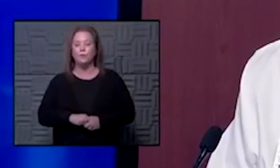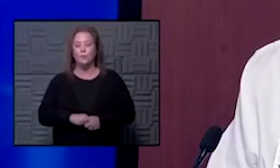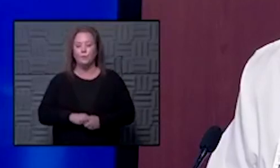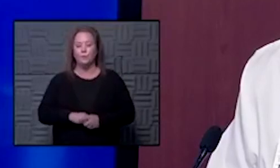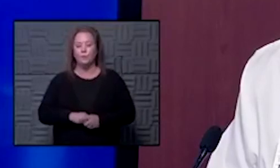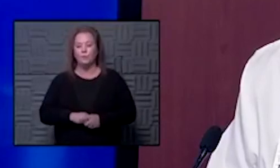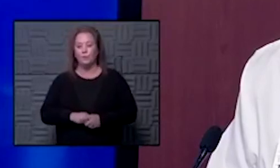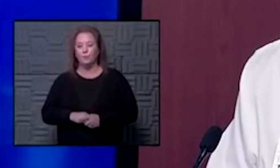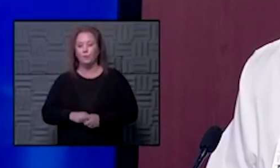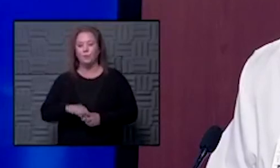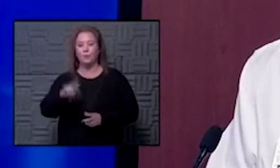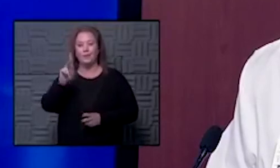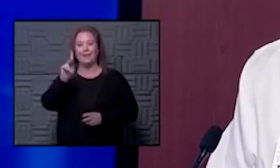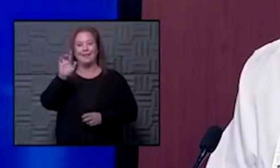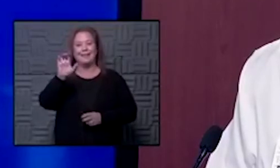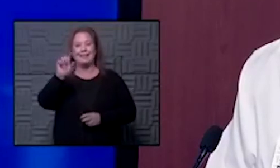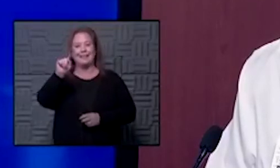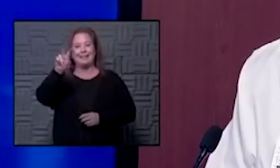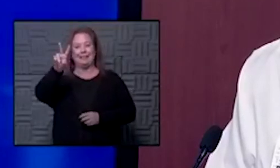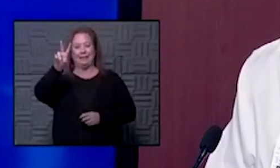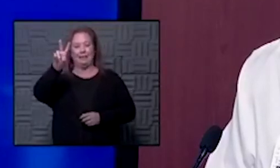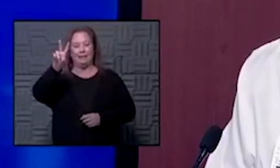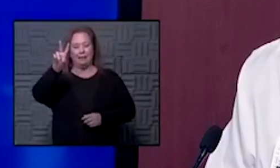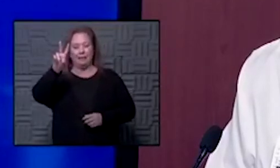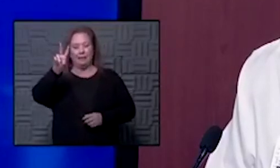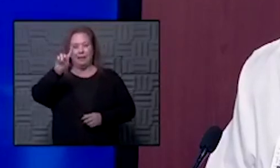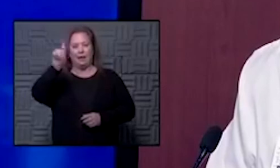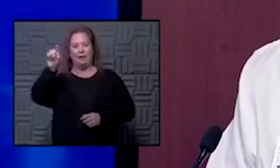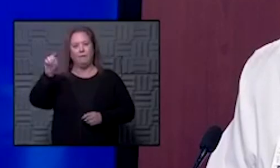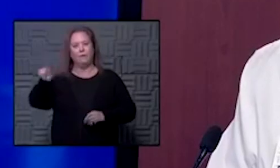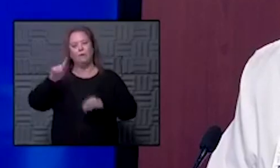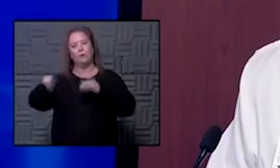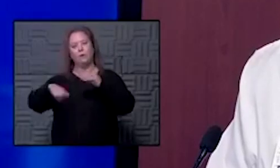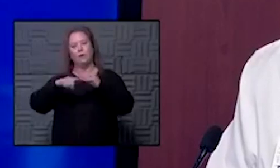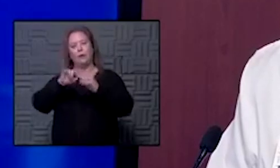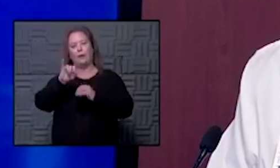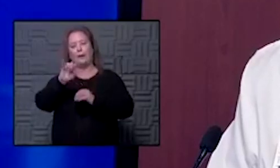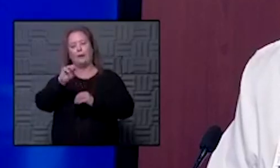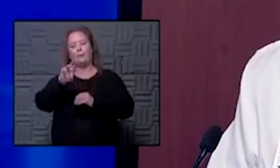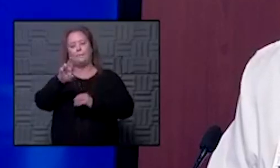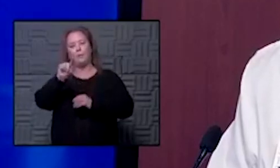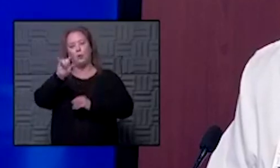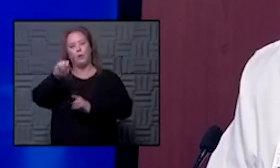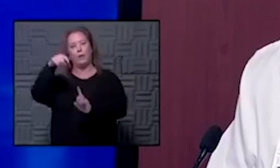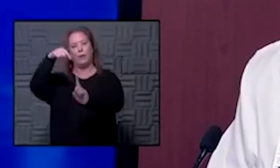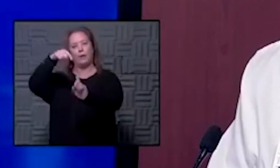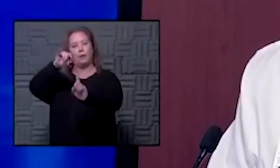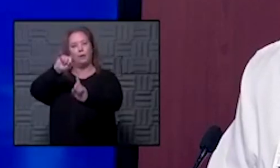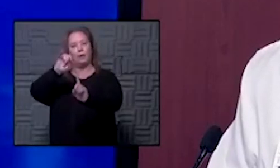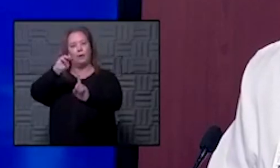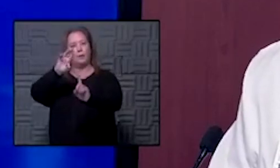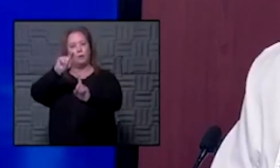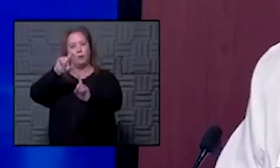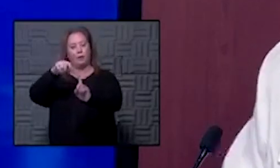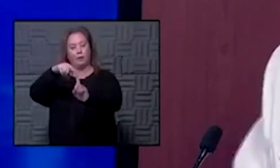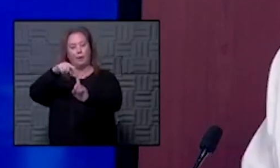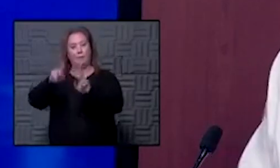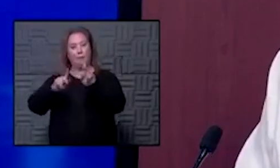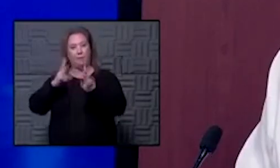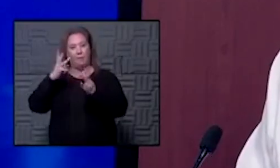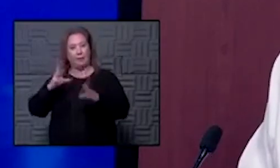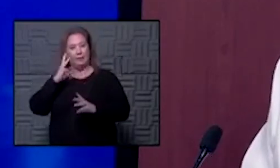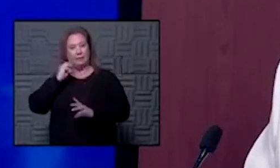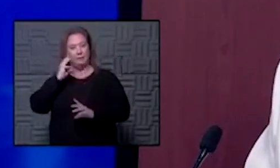person with kctv um i have a question about immunity um for people who have had covid